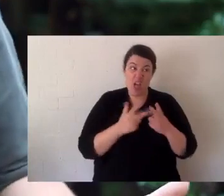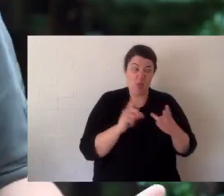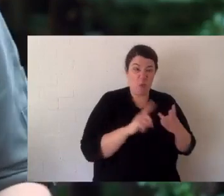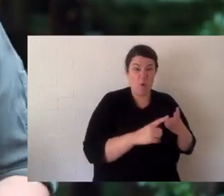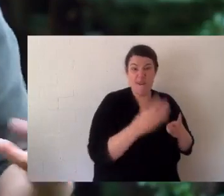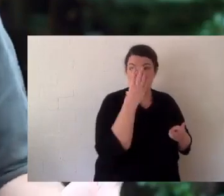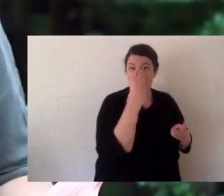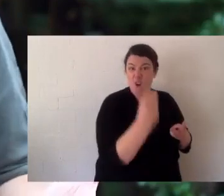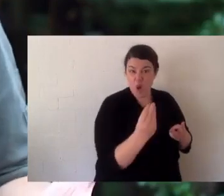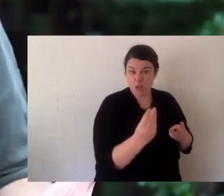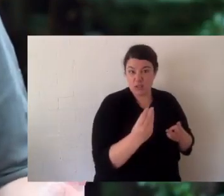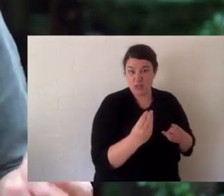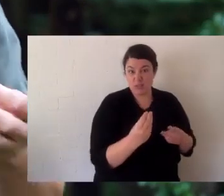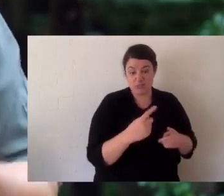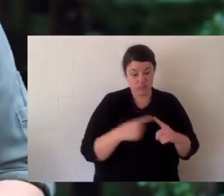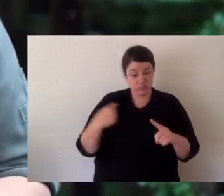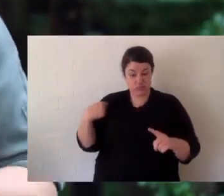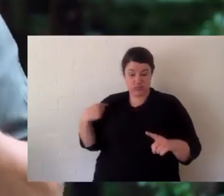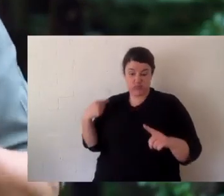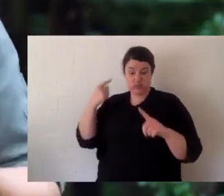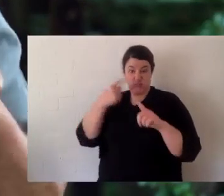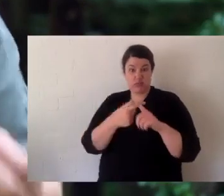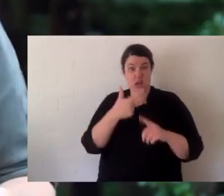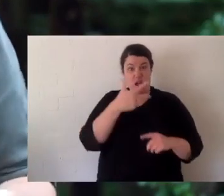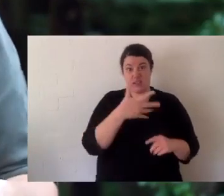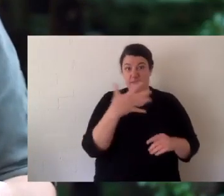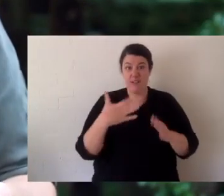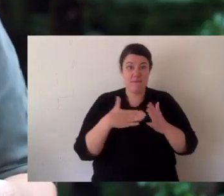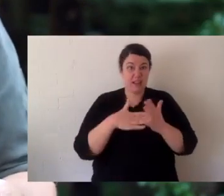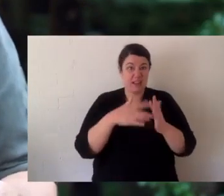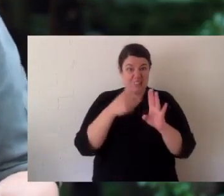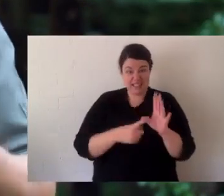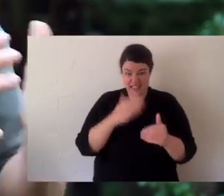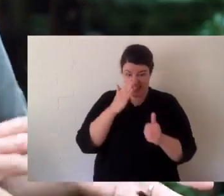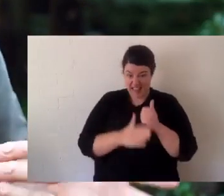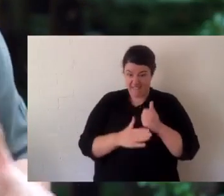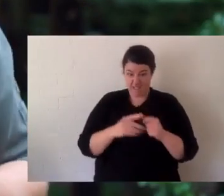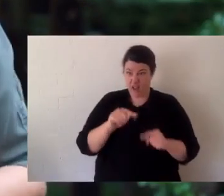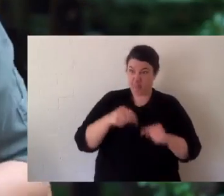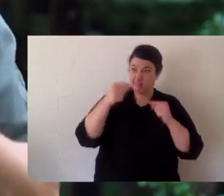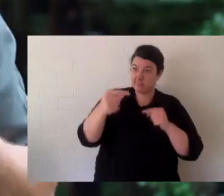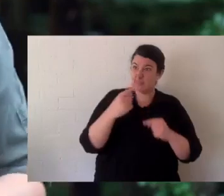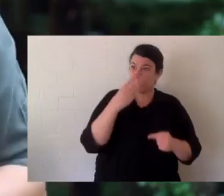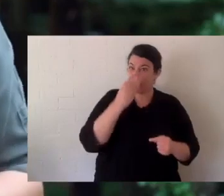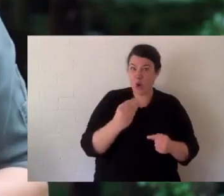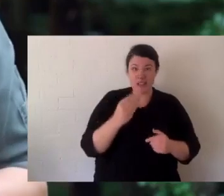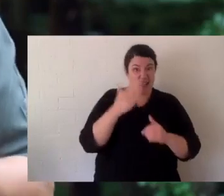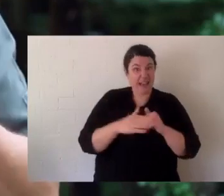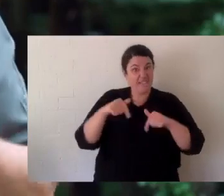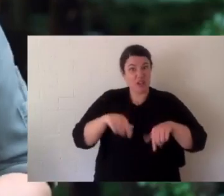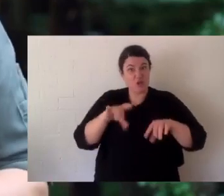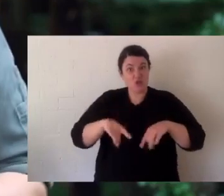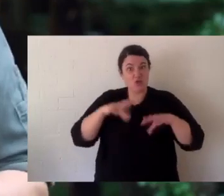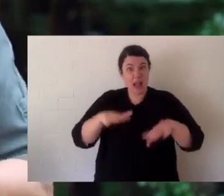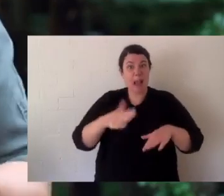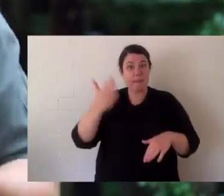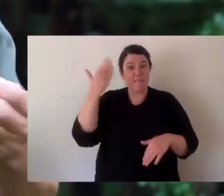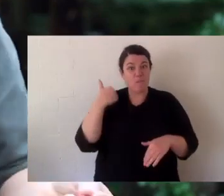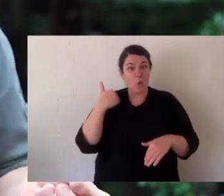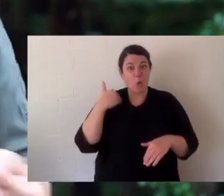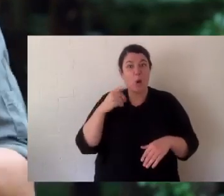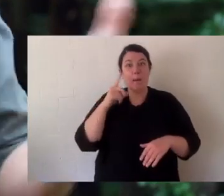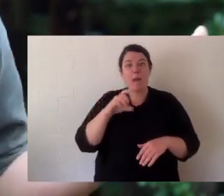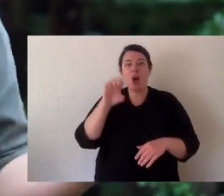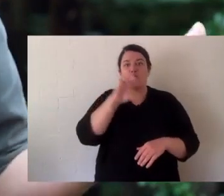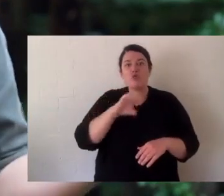squashes the eggs, it crushes them. Next is the feral fox. These turtles for 85 million years never had a